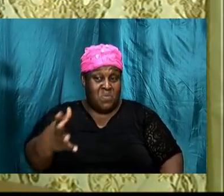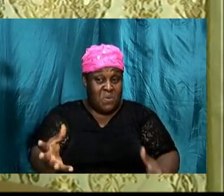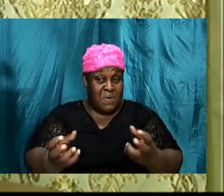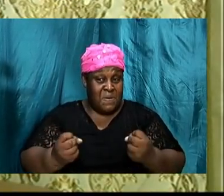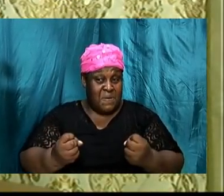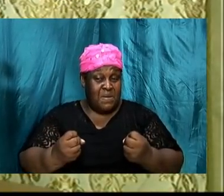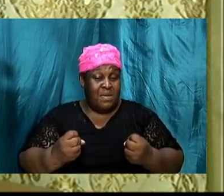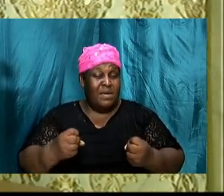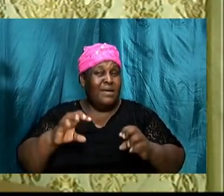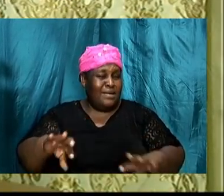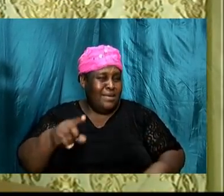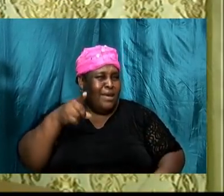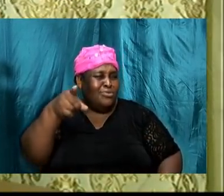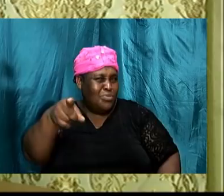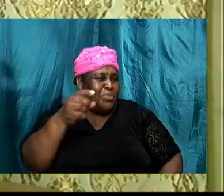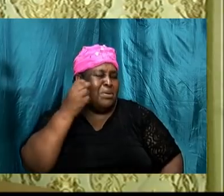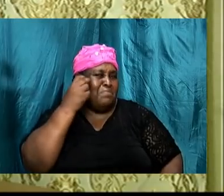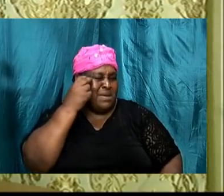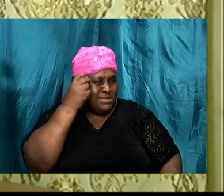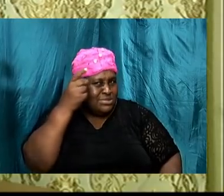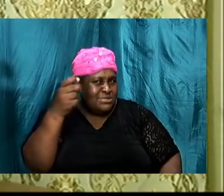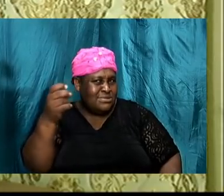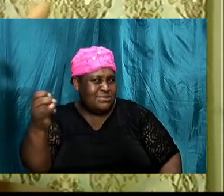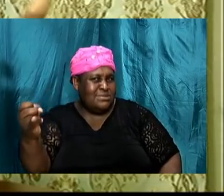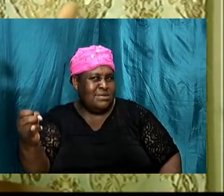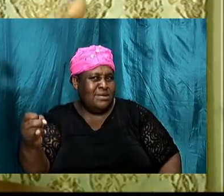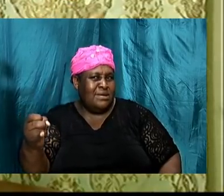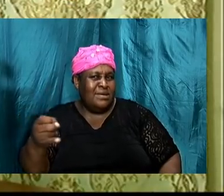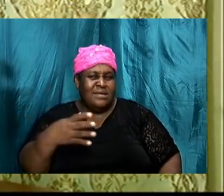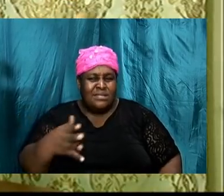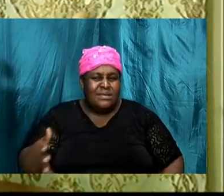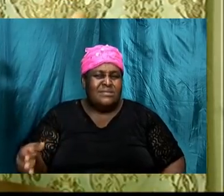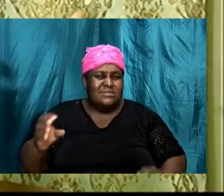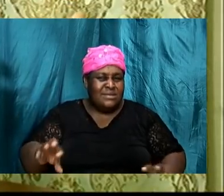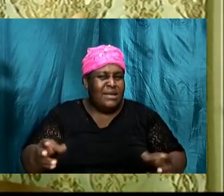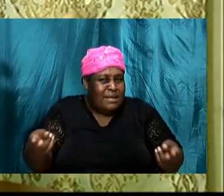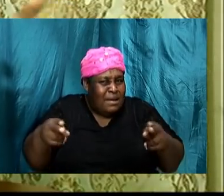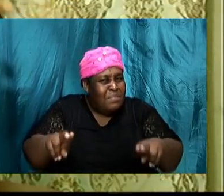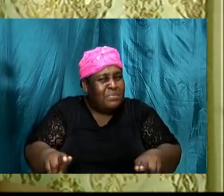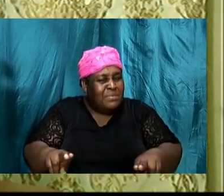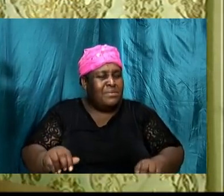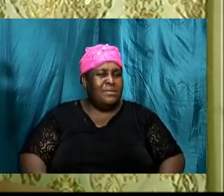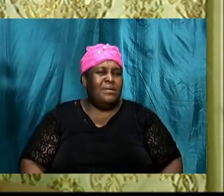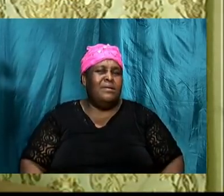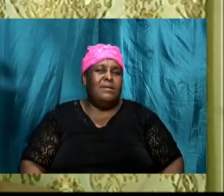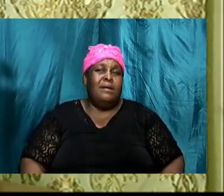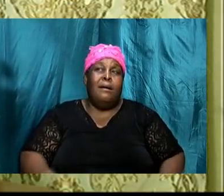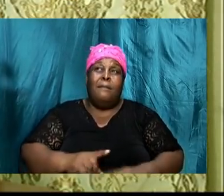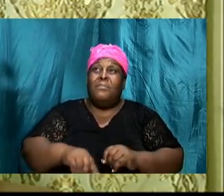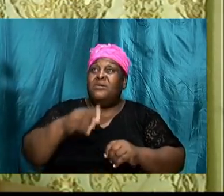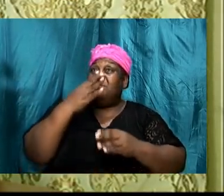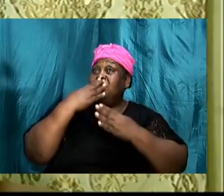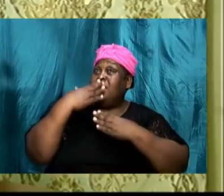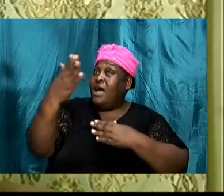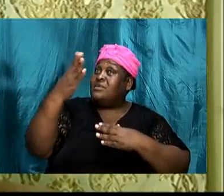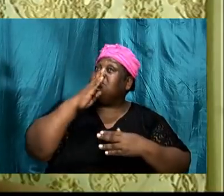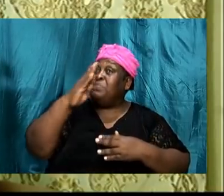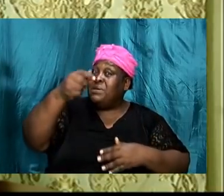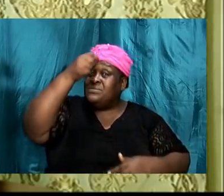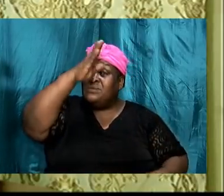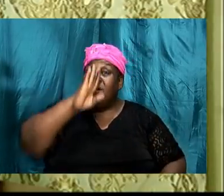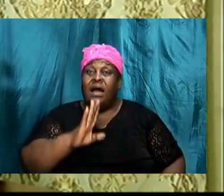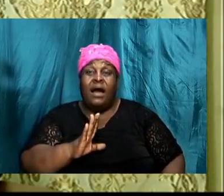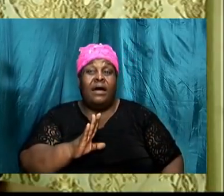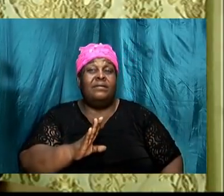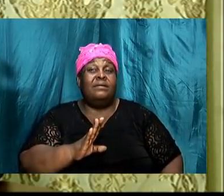can you imagine things that could have been happening but thanks be to God I make